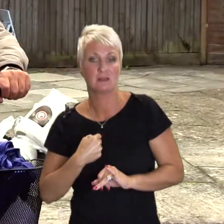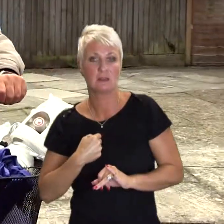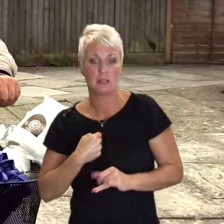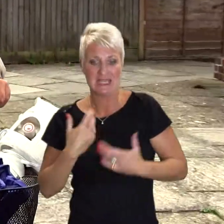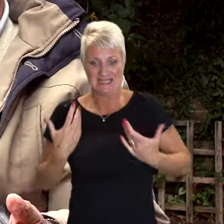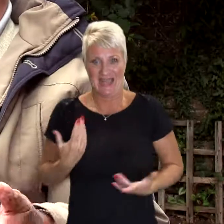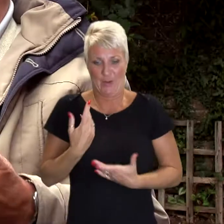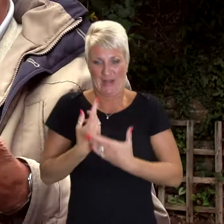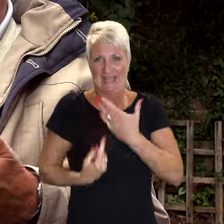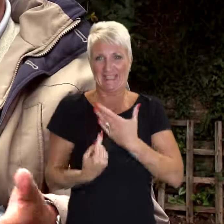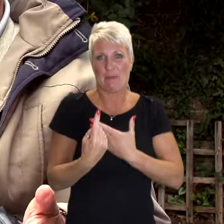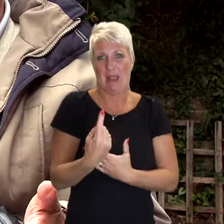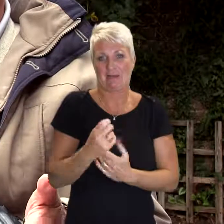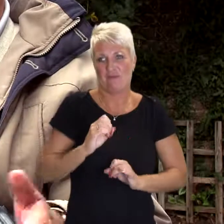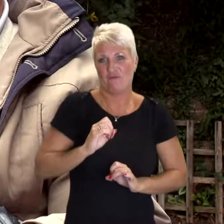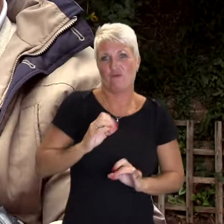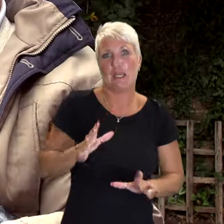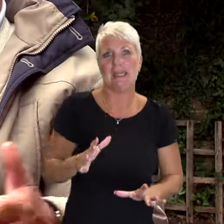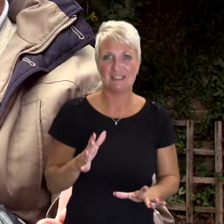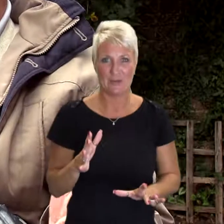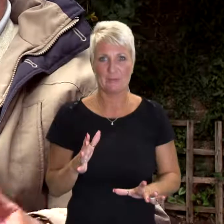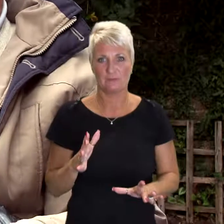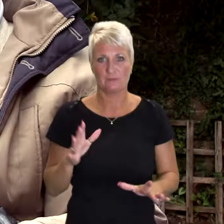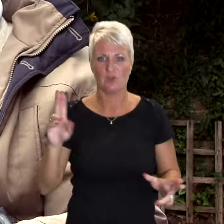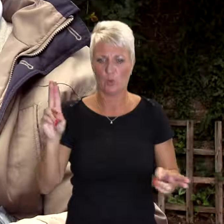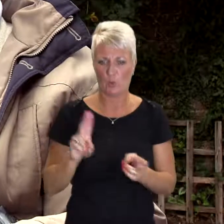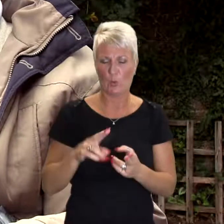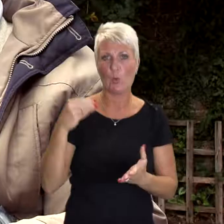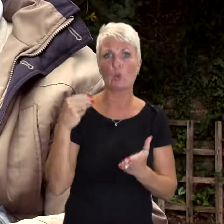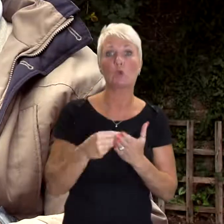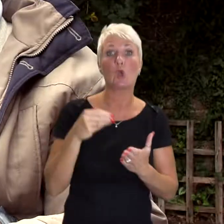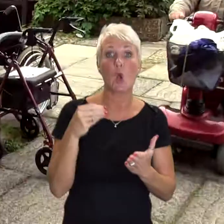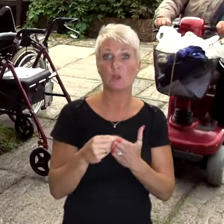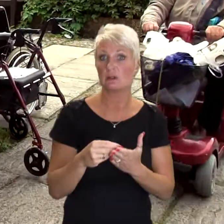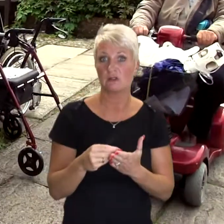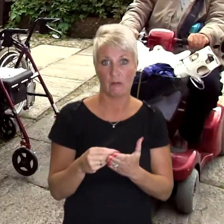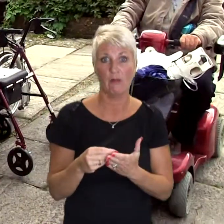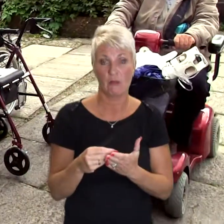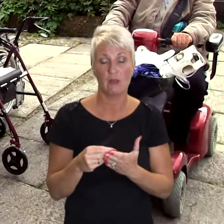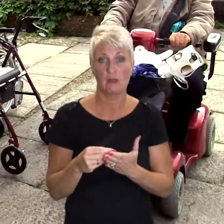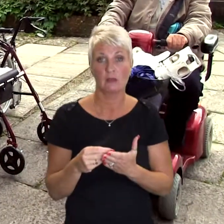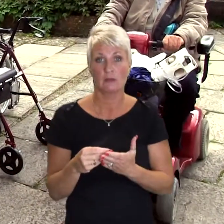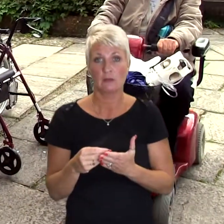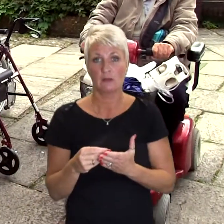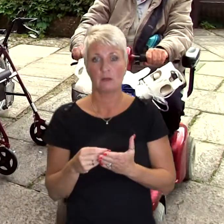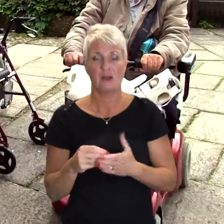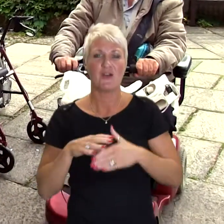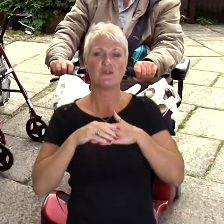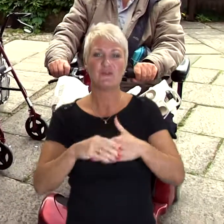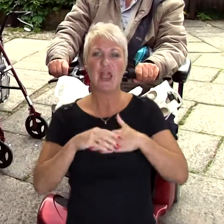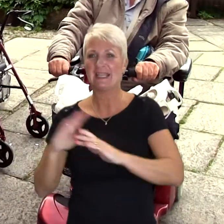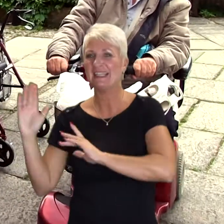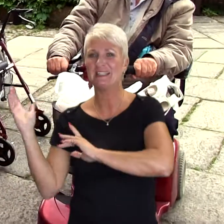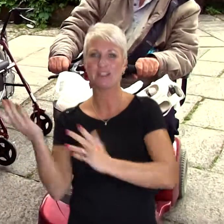given me independence, freedom at a cost that's nominal really. It's a friendly service,